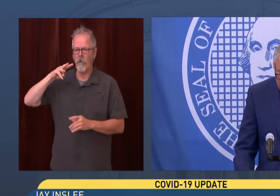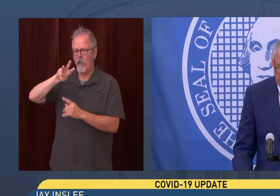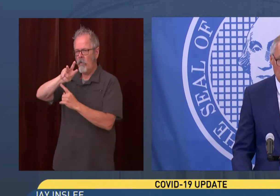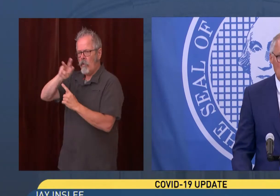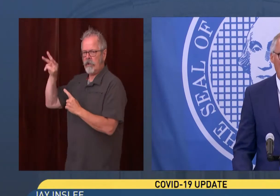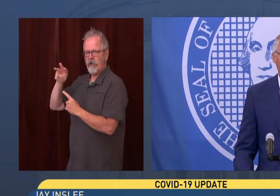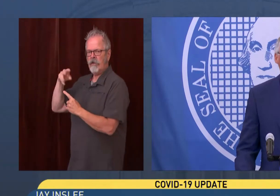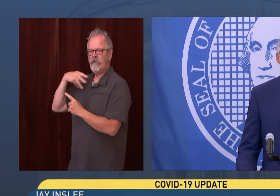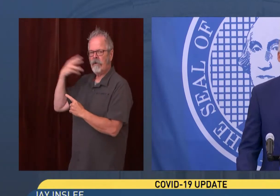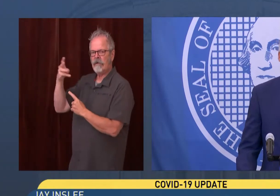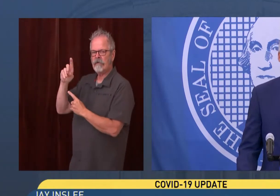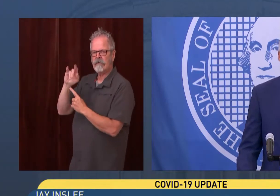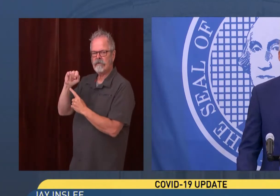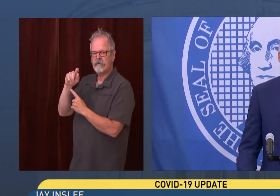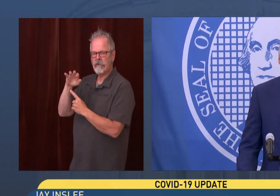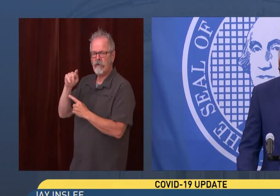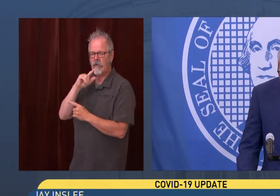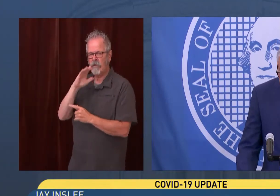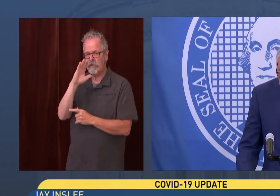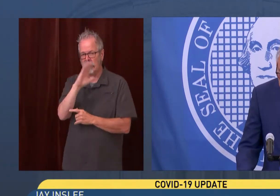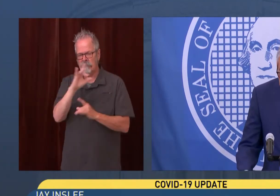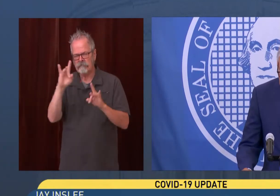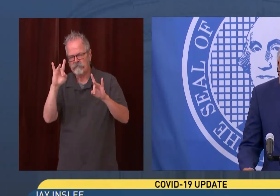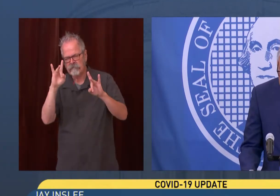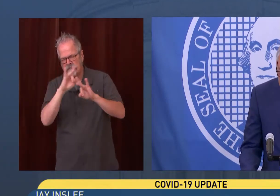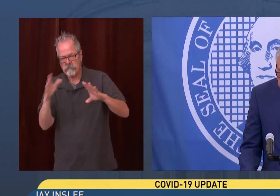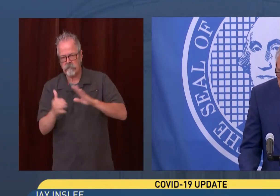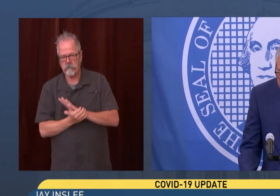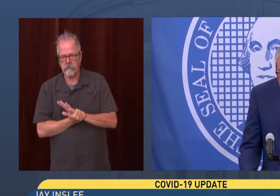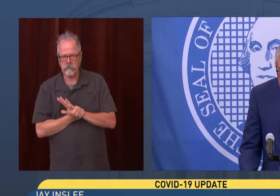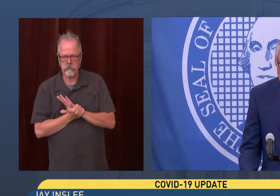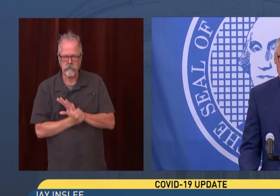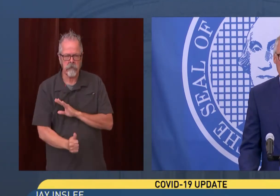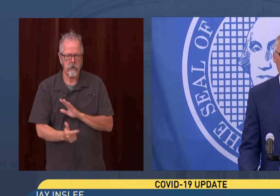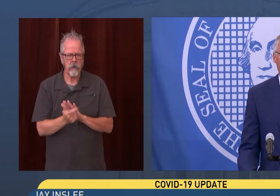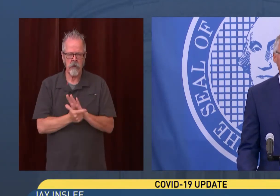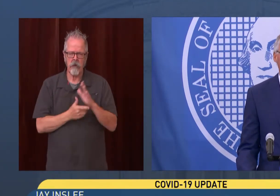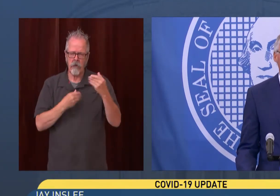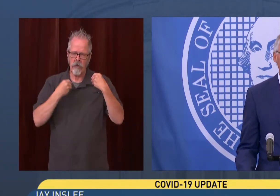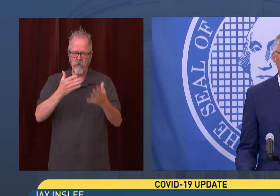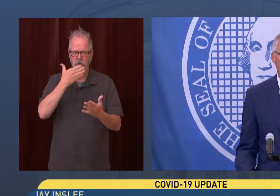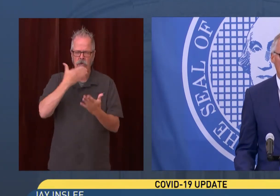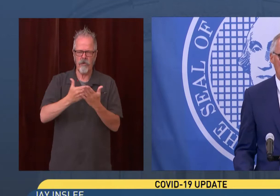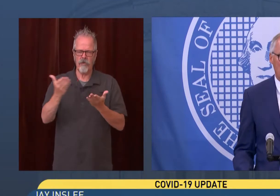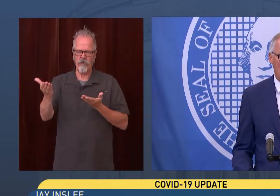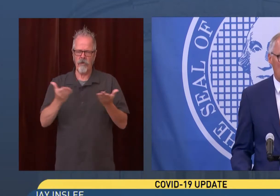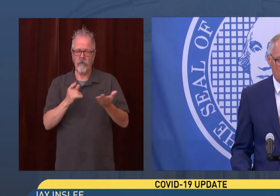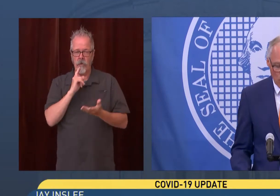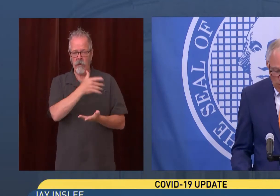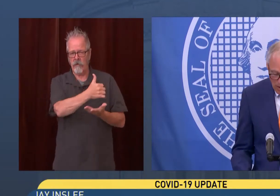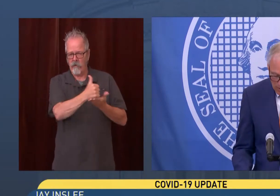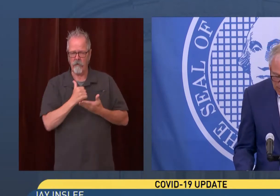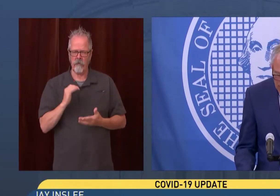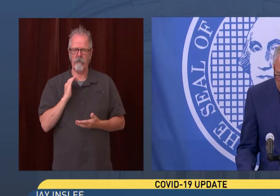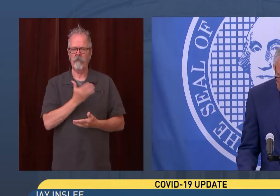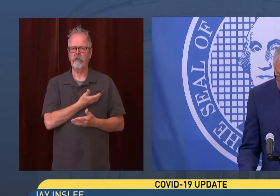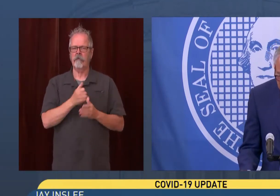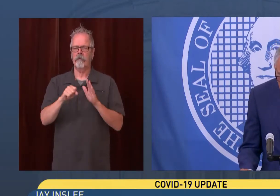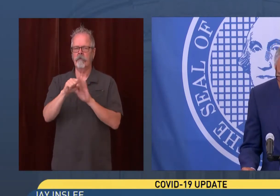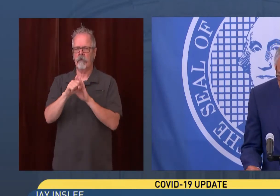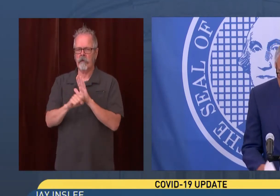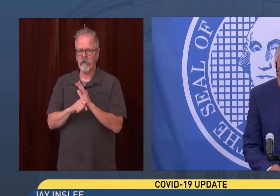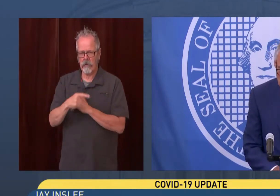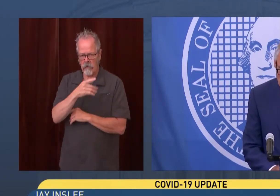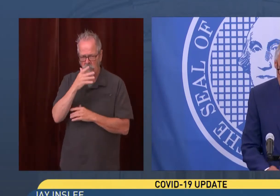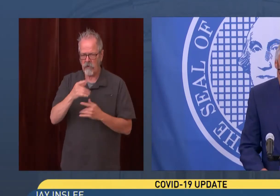qualified. He has all the intangibles he'd want in public service. He did so much for our state in our service, and I know he'll do well for